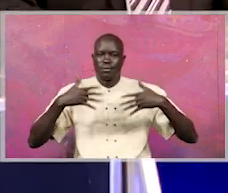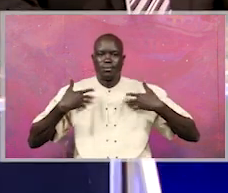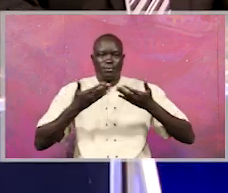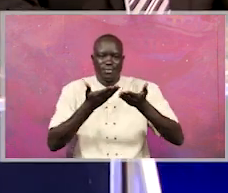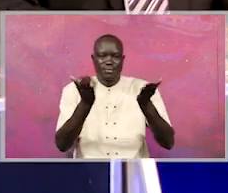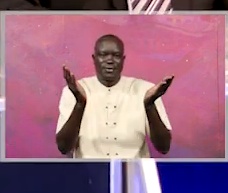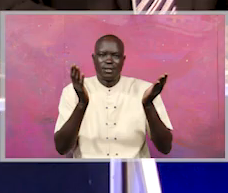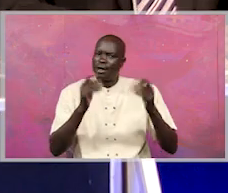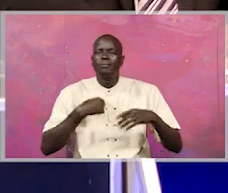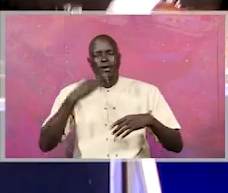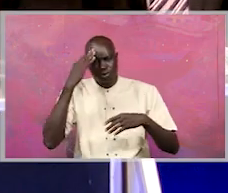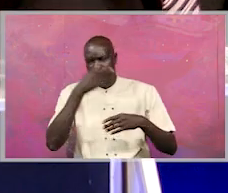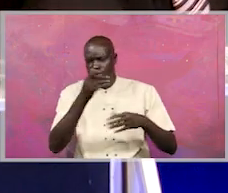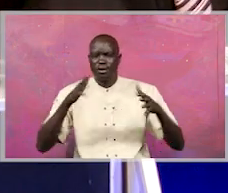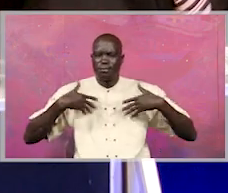know that.